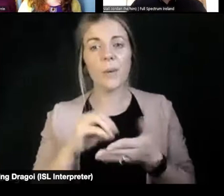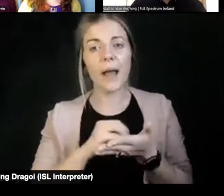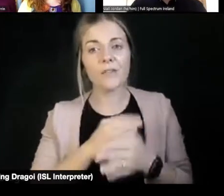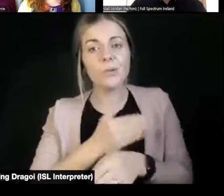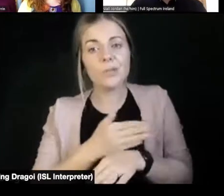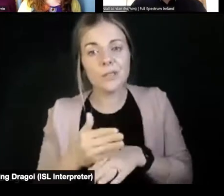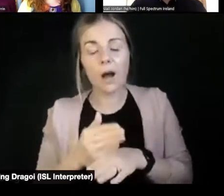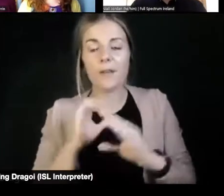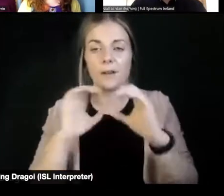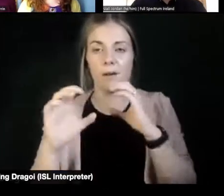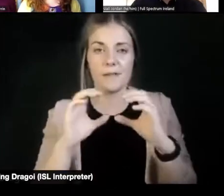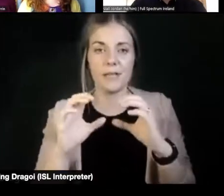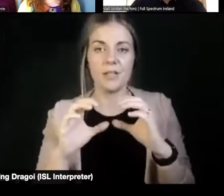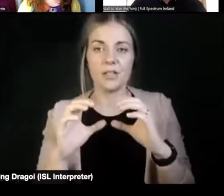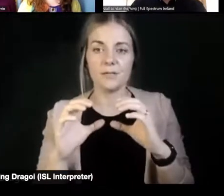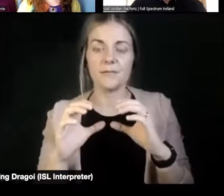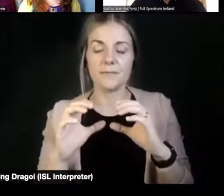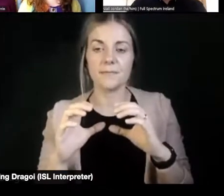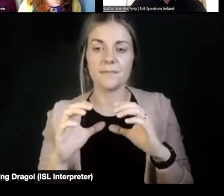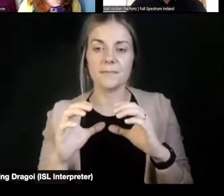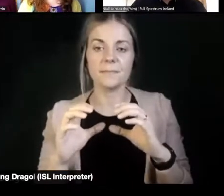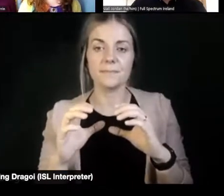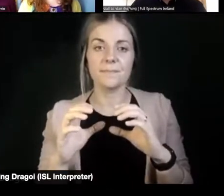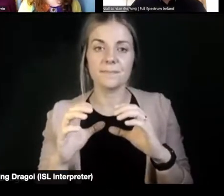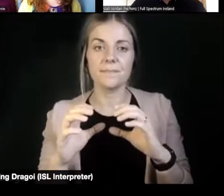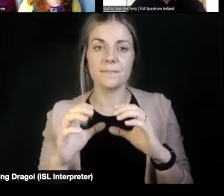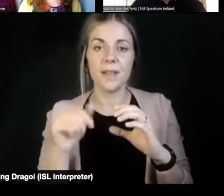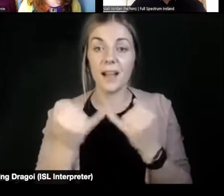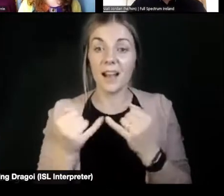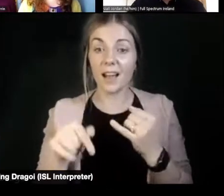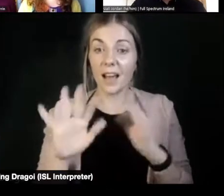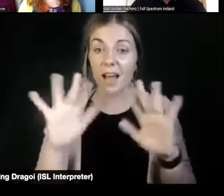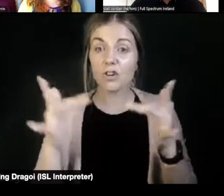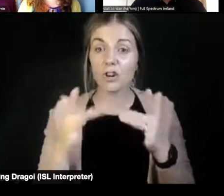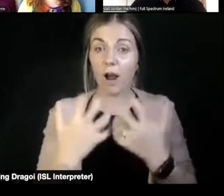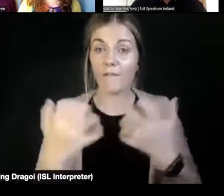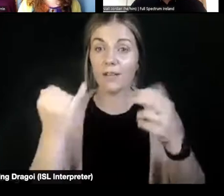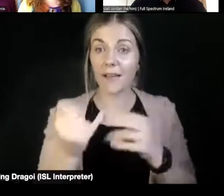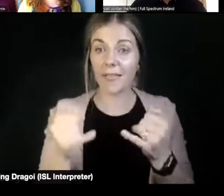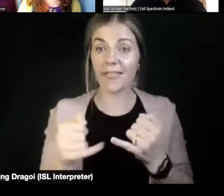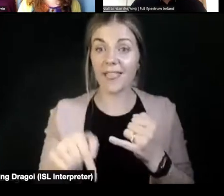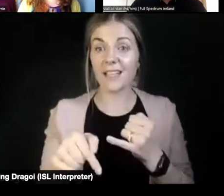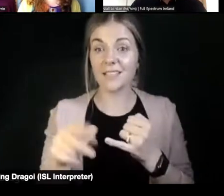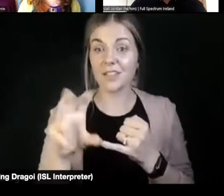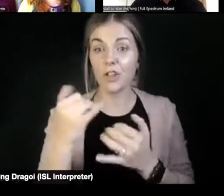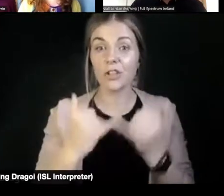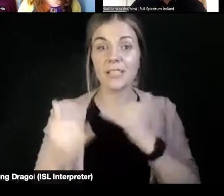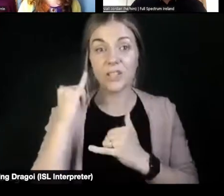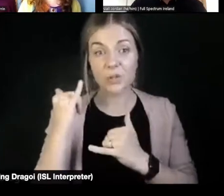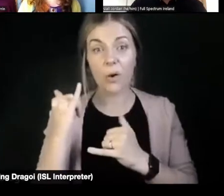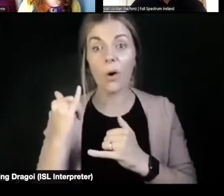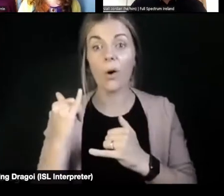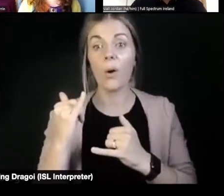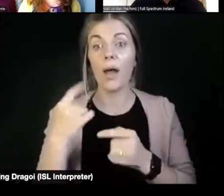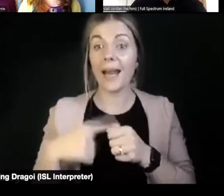pointed out, there was a conference like this 20 years ago. And then myself was putting out a conference like this